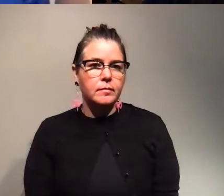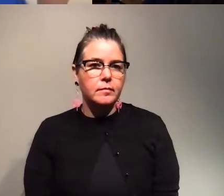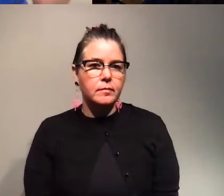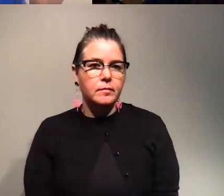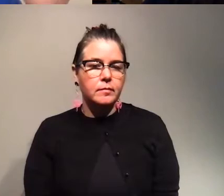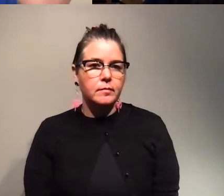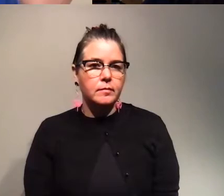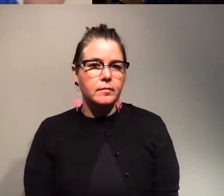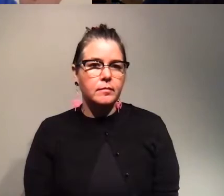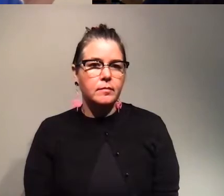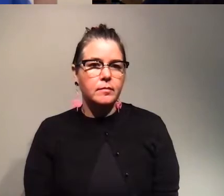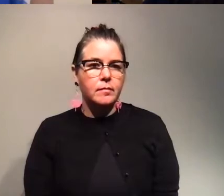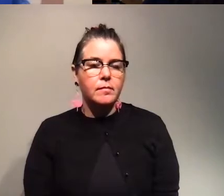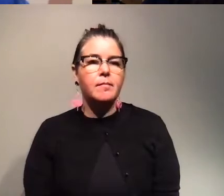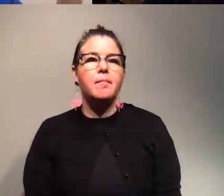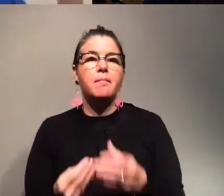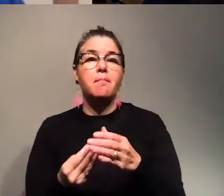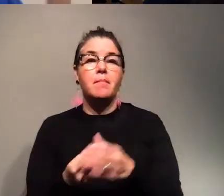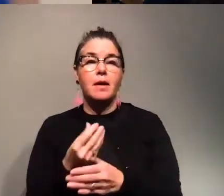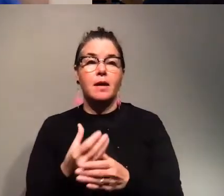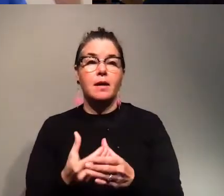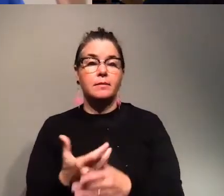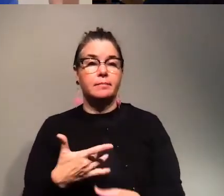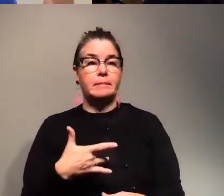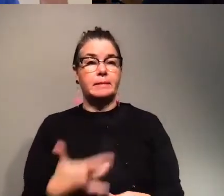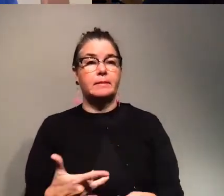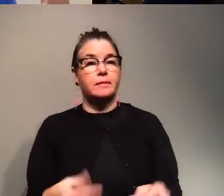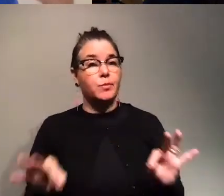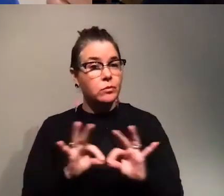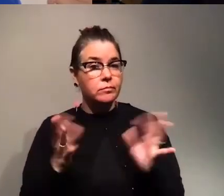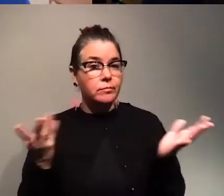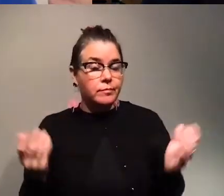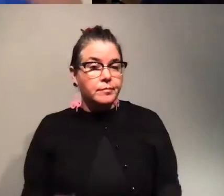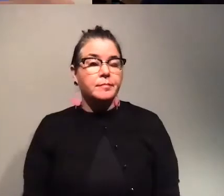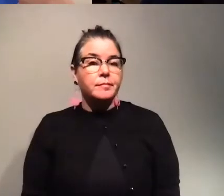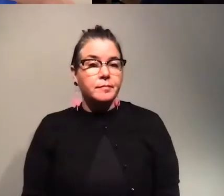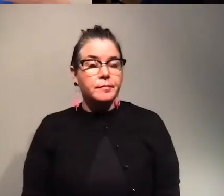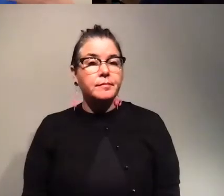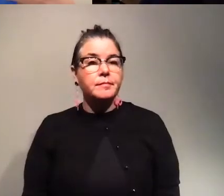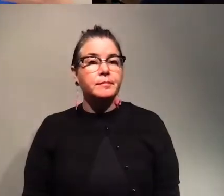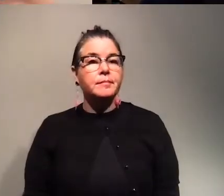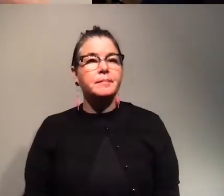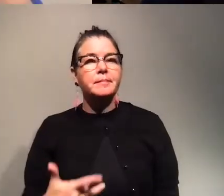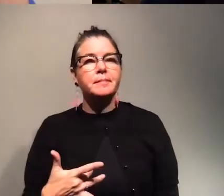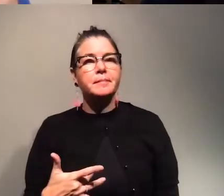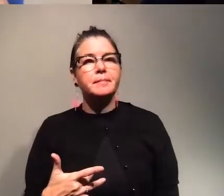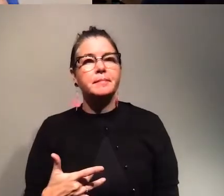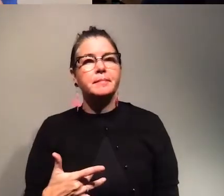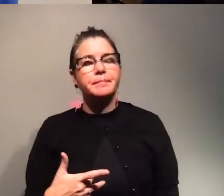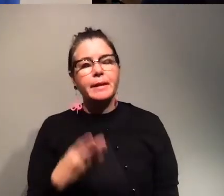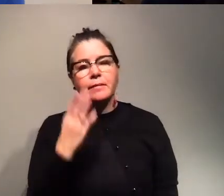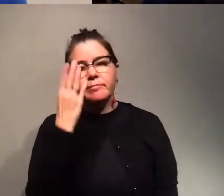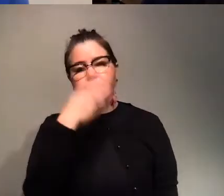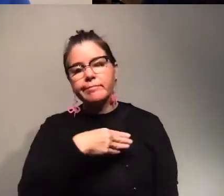just say that plants in general are important uh they tend to look to be overlooked